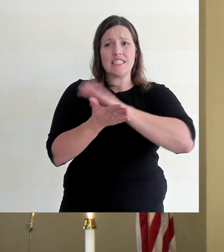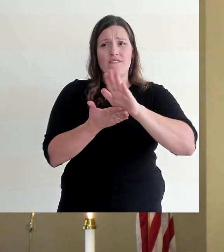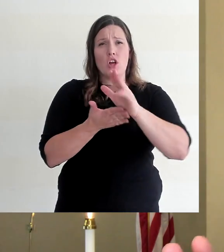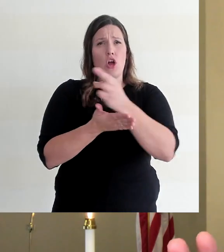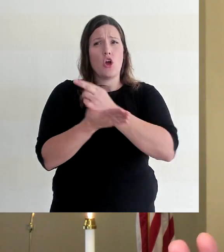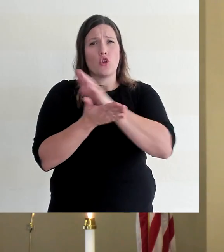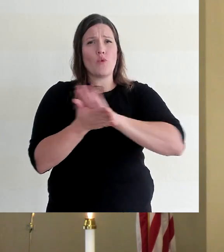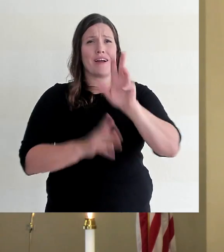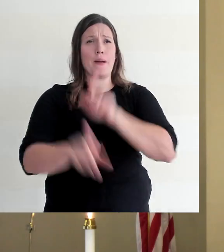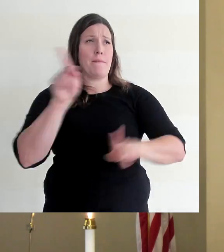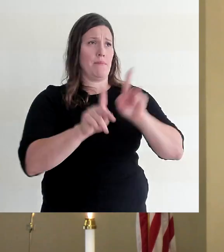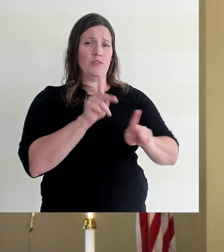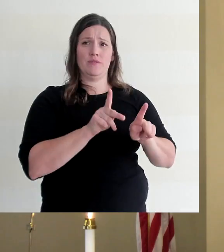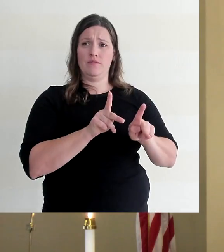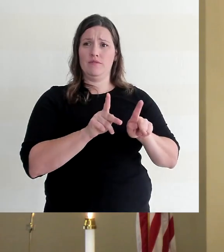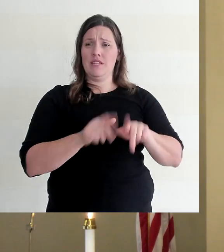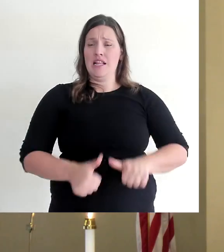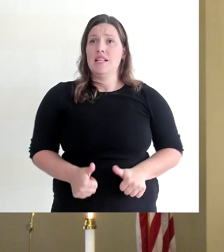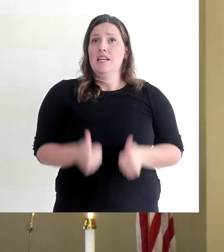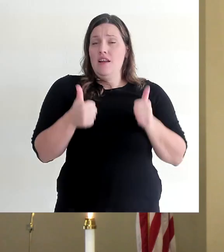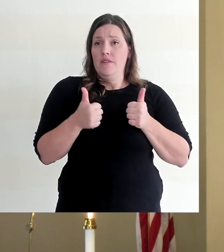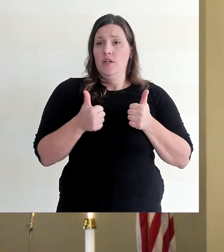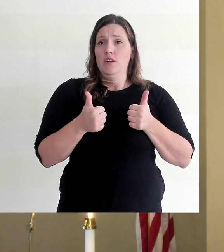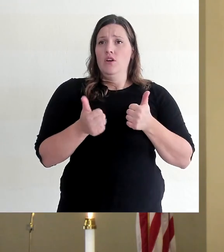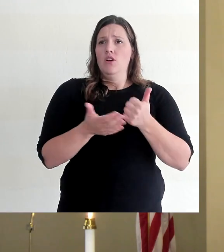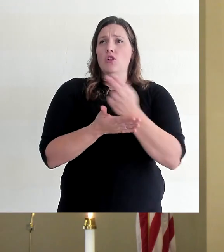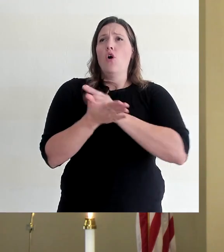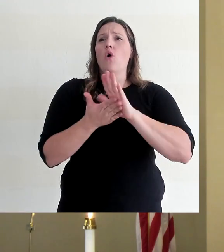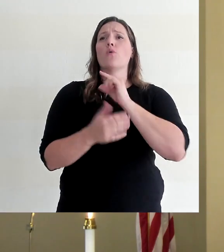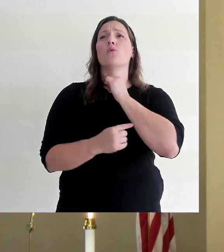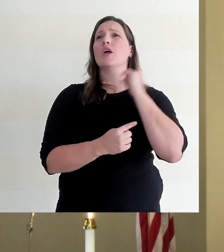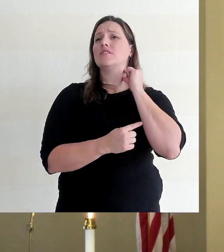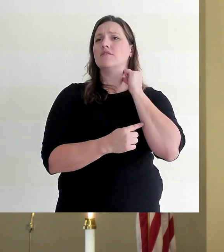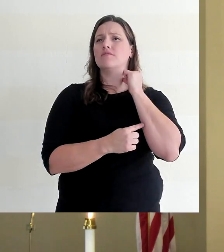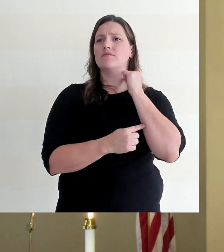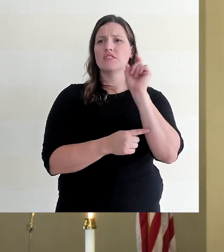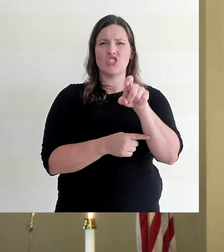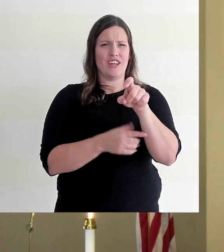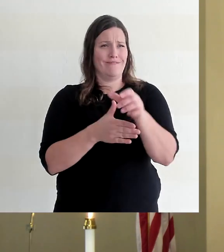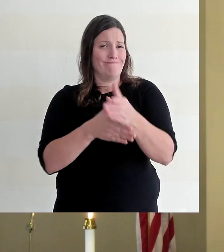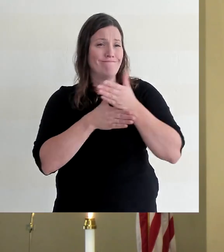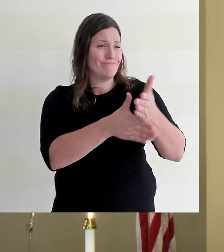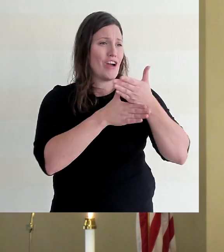lives as holy priests, that we are to share with others.